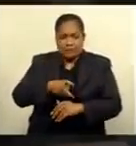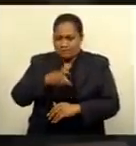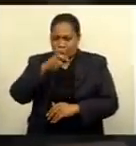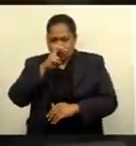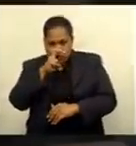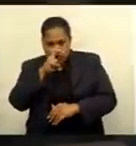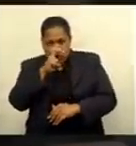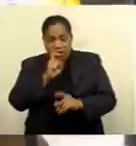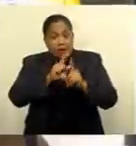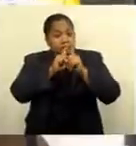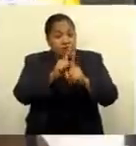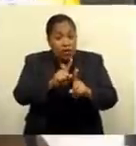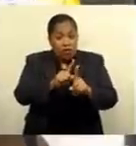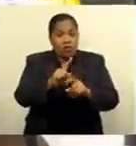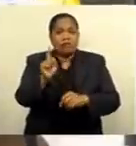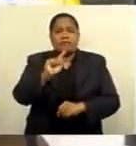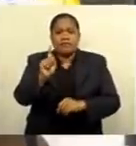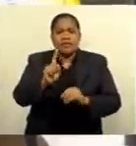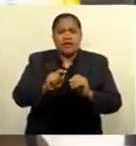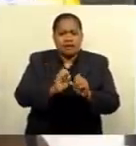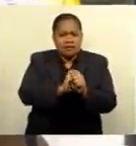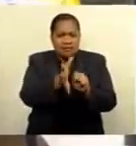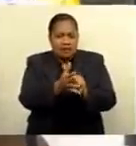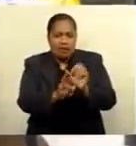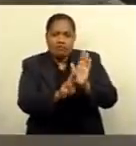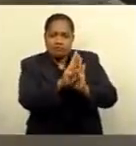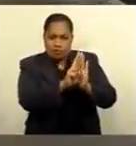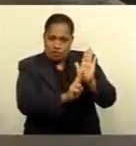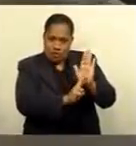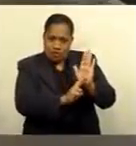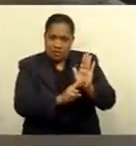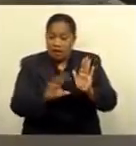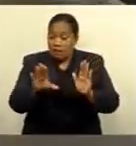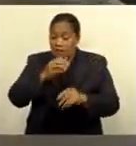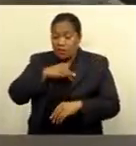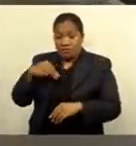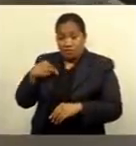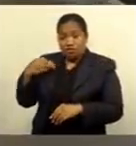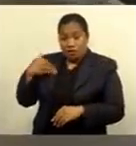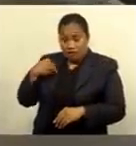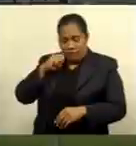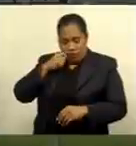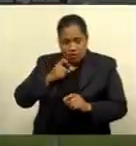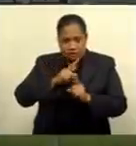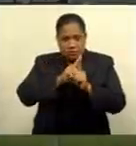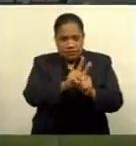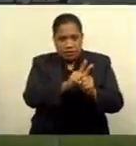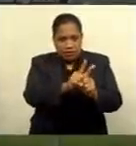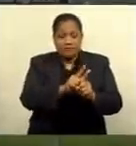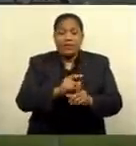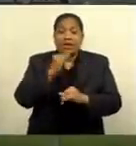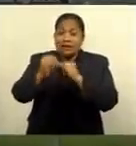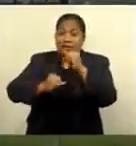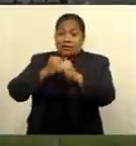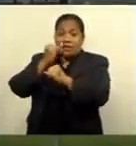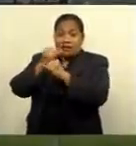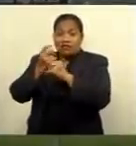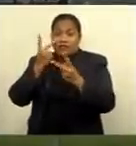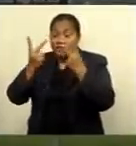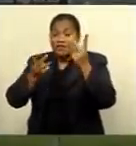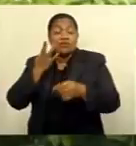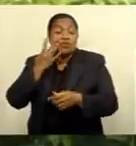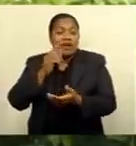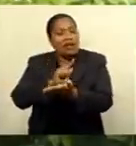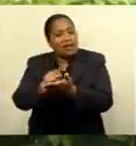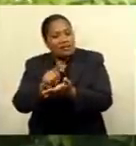-19 protocols set by the Ministry of Health. Preparations are also aimed at international visitors later in the year.